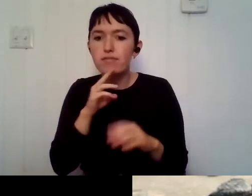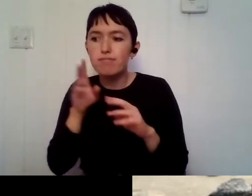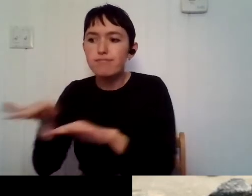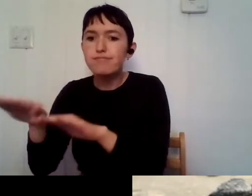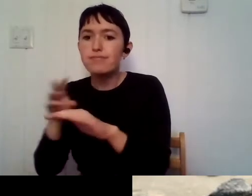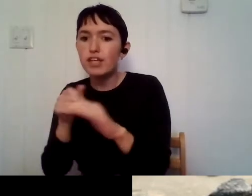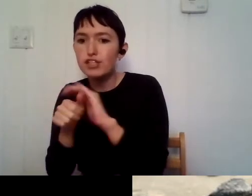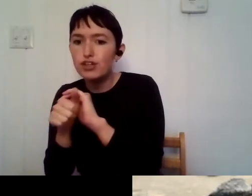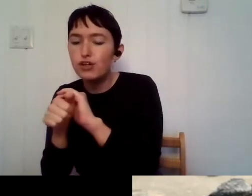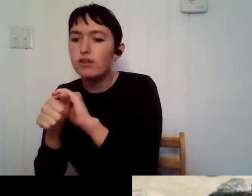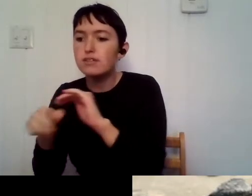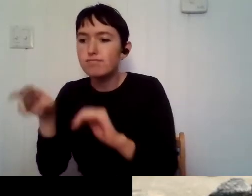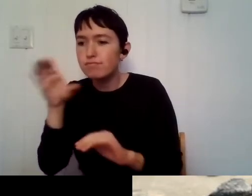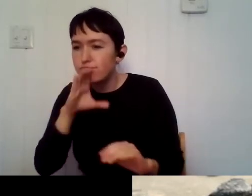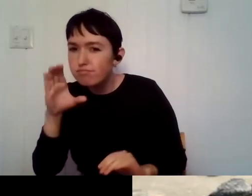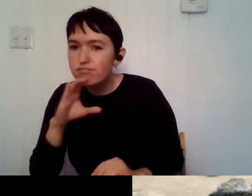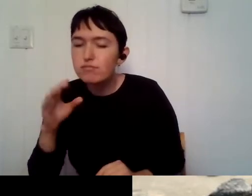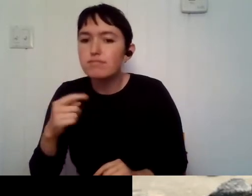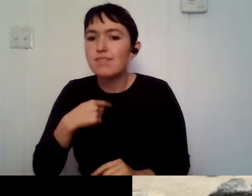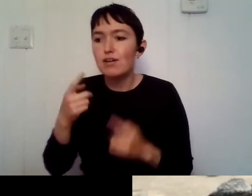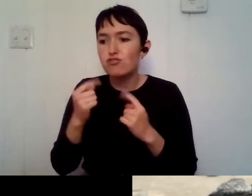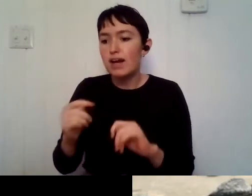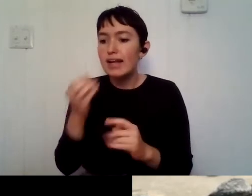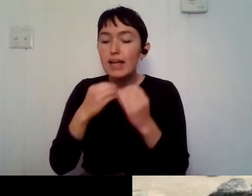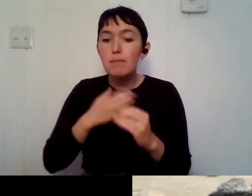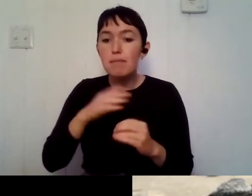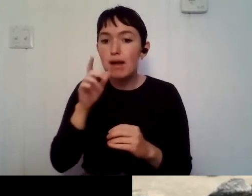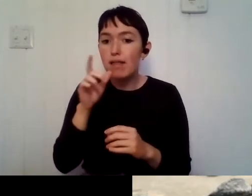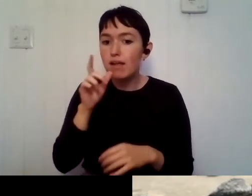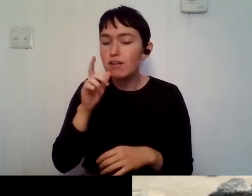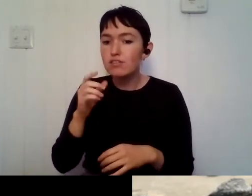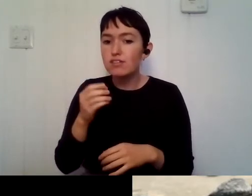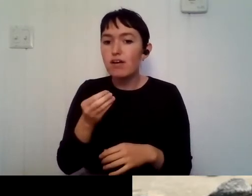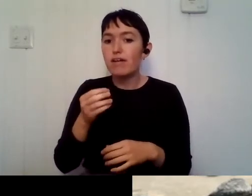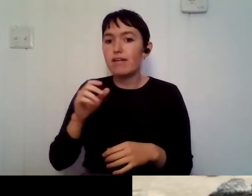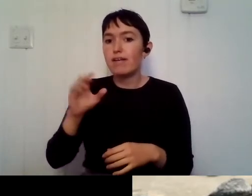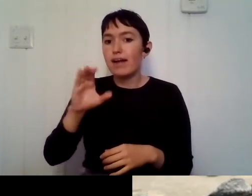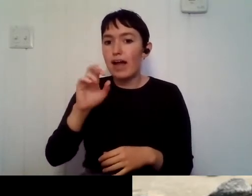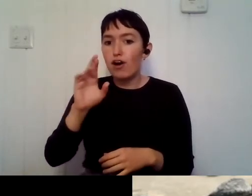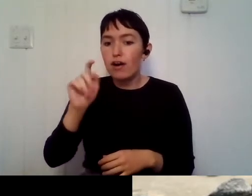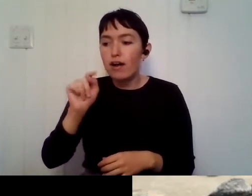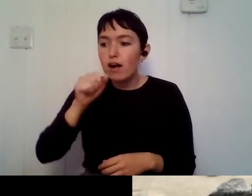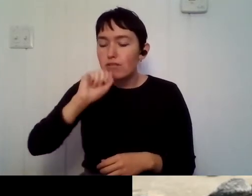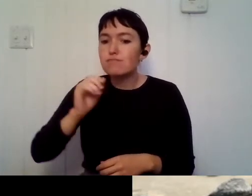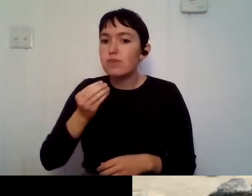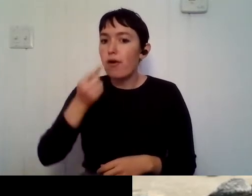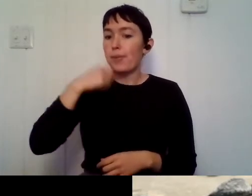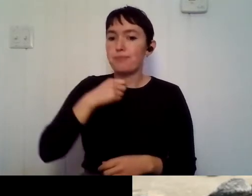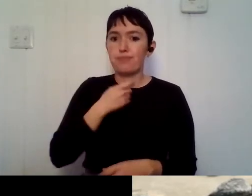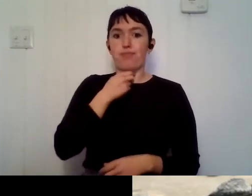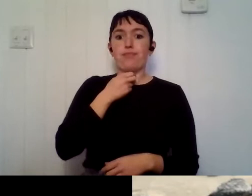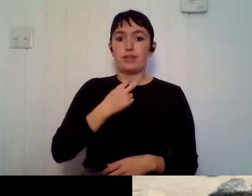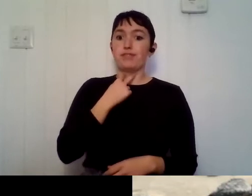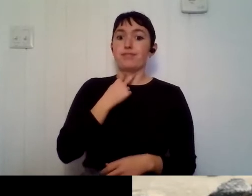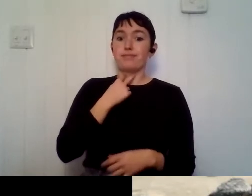was trying to eat my, eat my lunch and I, I just want a carrot and, um, um, that, that scared me. So I don't eat